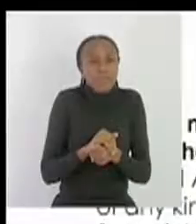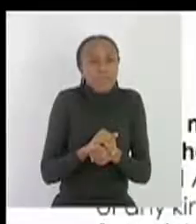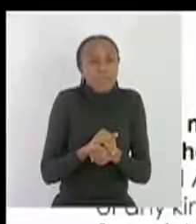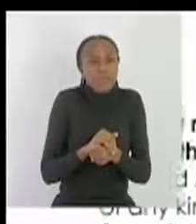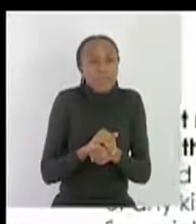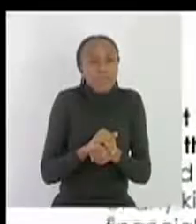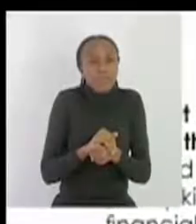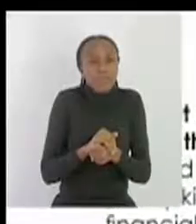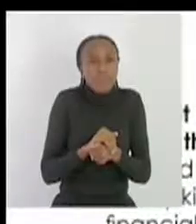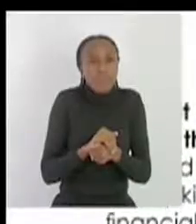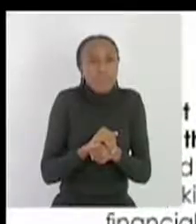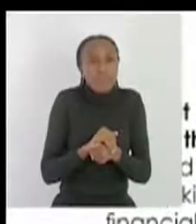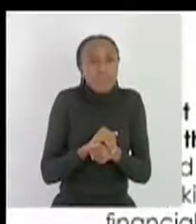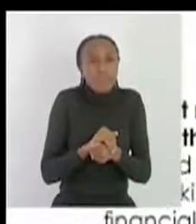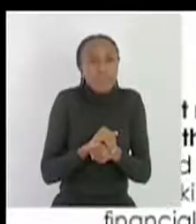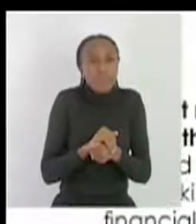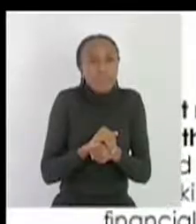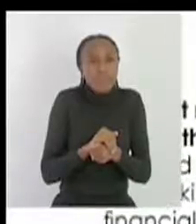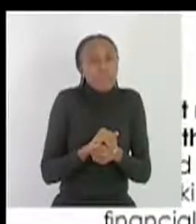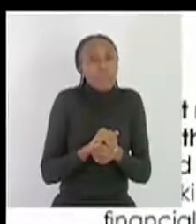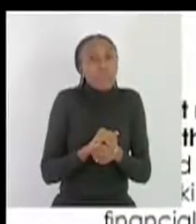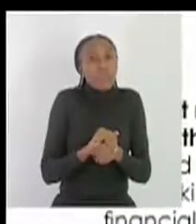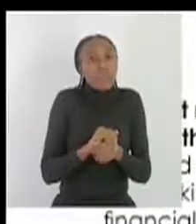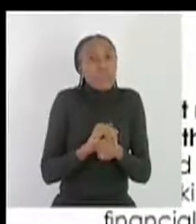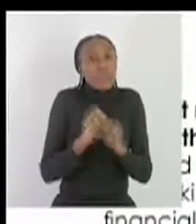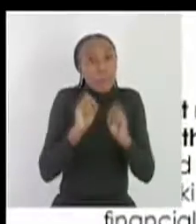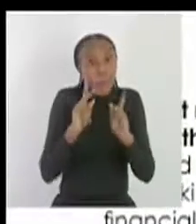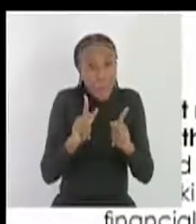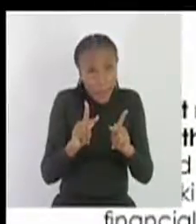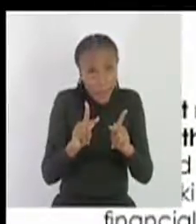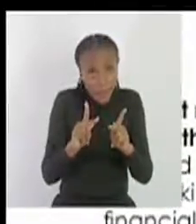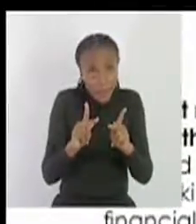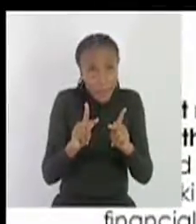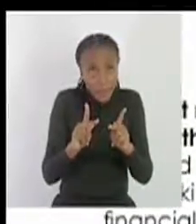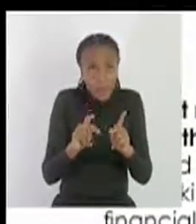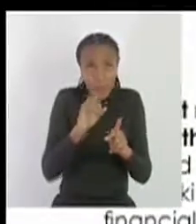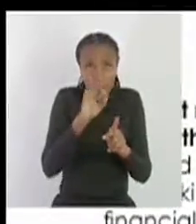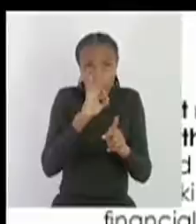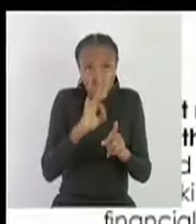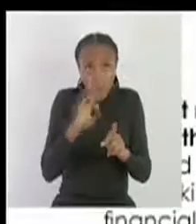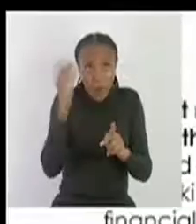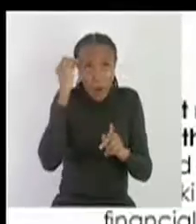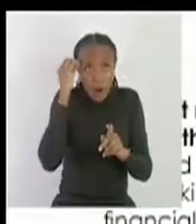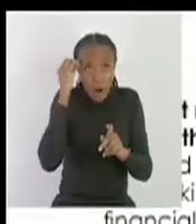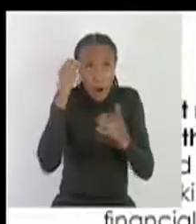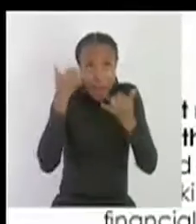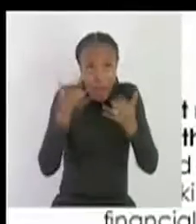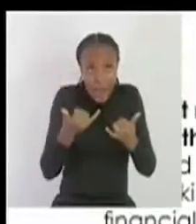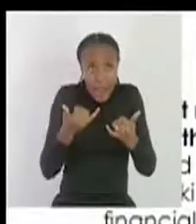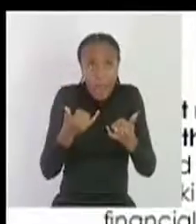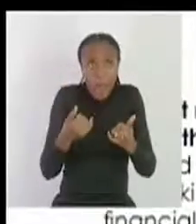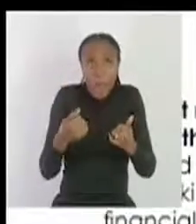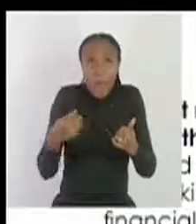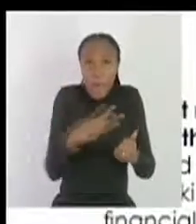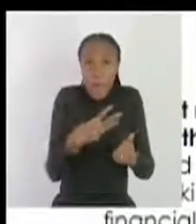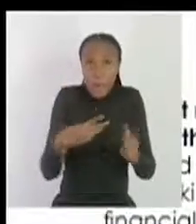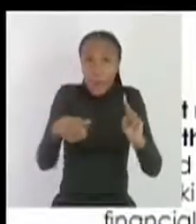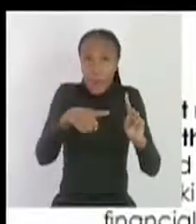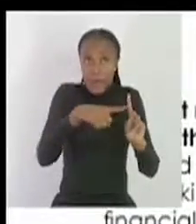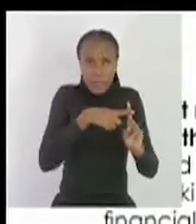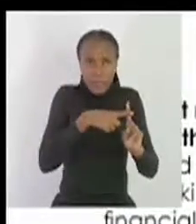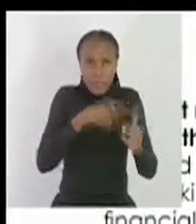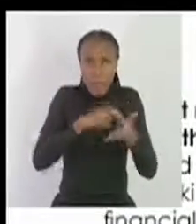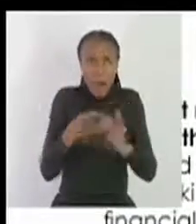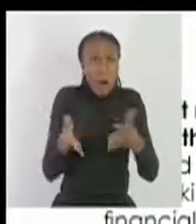becoming AIDS so meaning that after getting or after being HIV positive it doesn't mean that you just die so